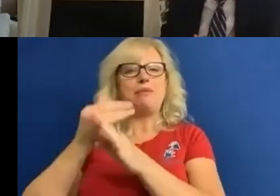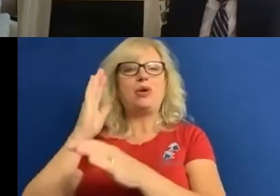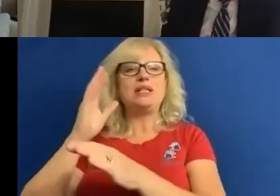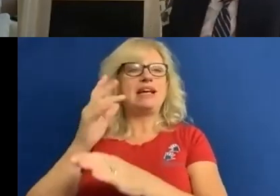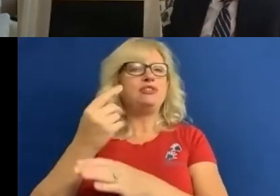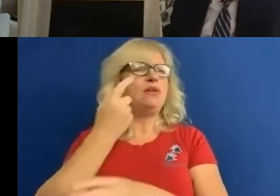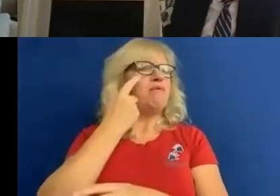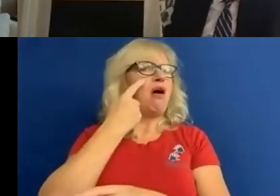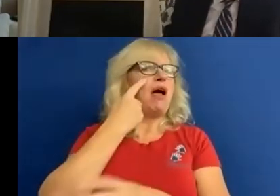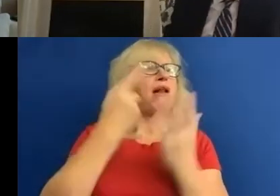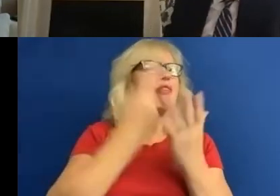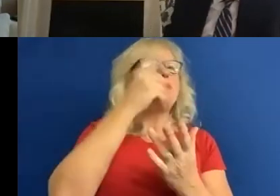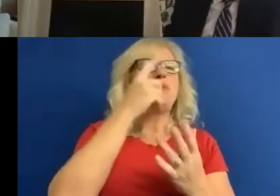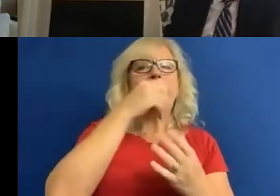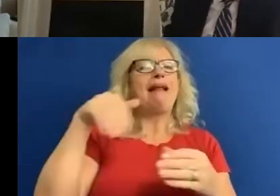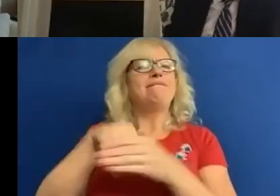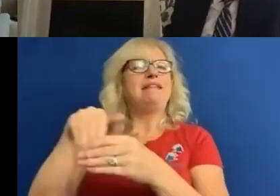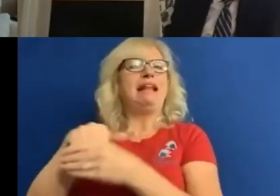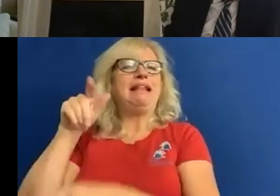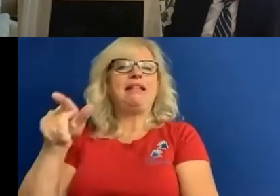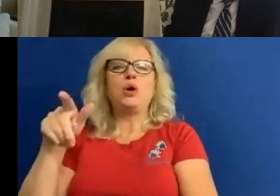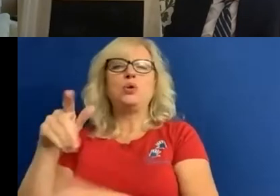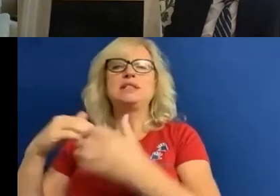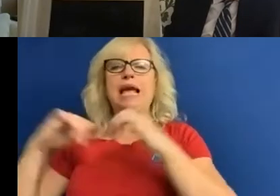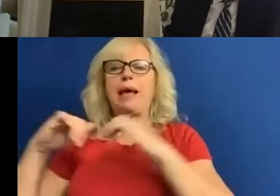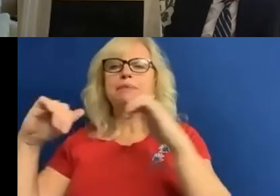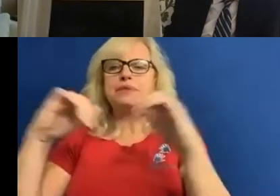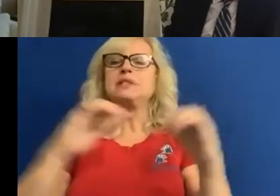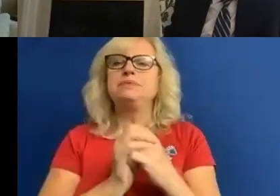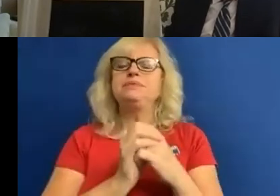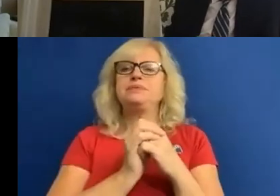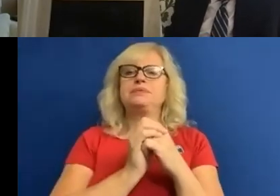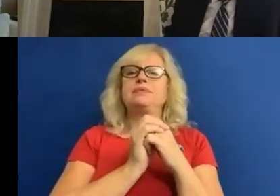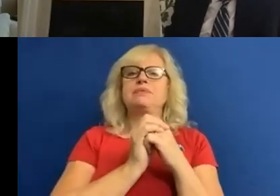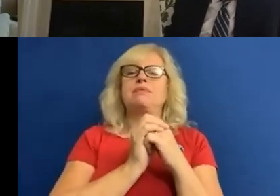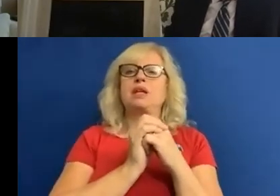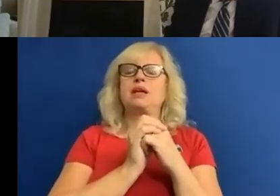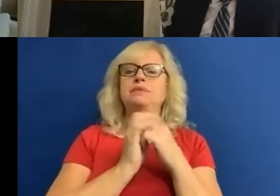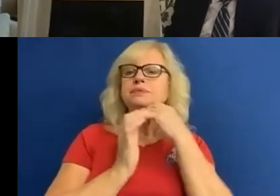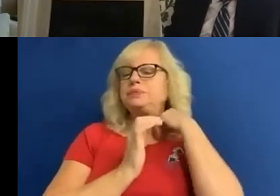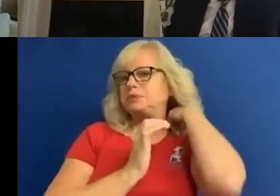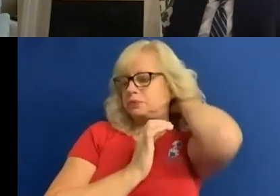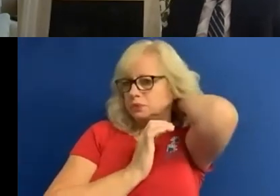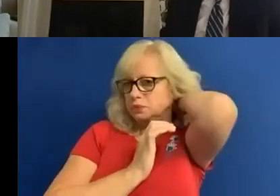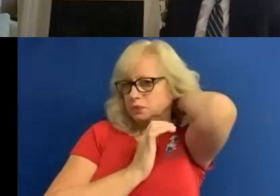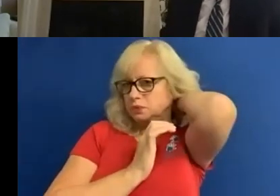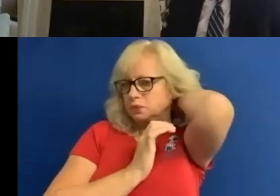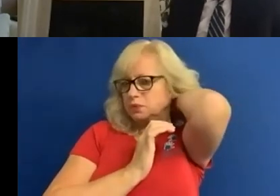pools of talent that maybe they've not looked at previously. And obviously, disabled people form part of that pool of talent.